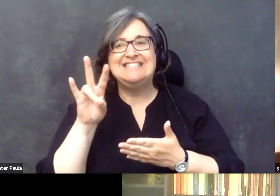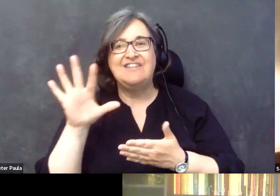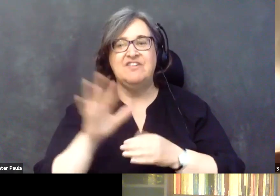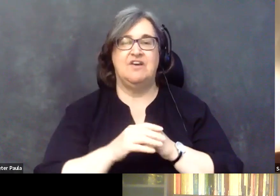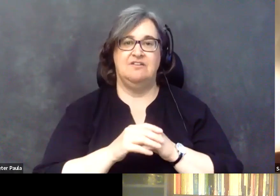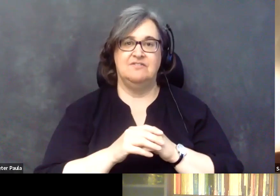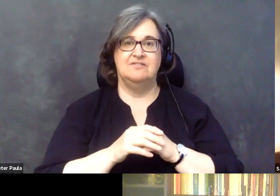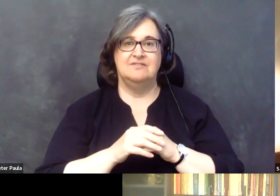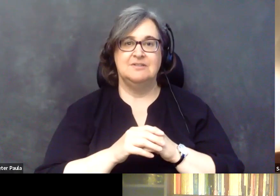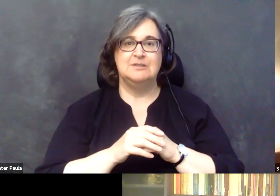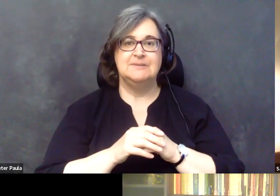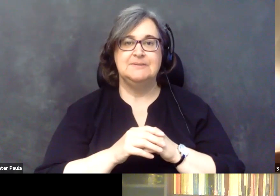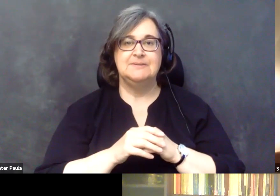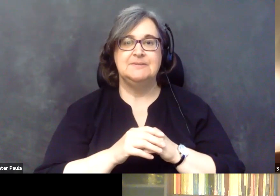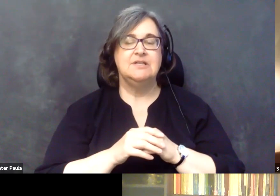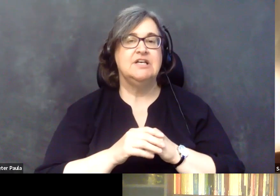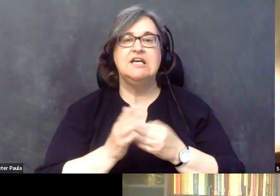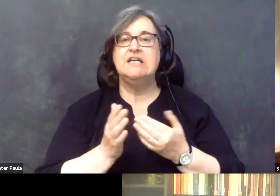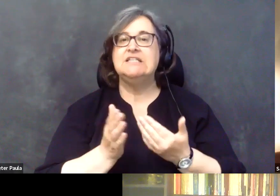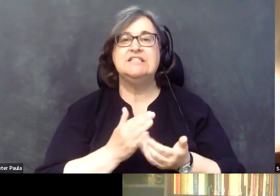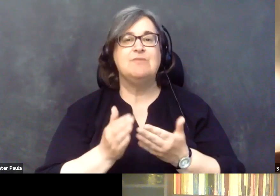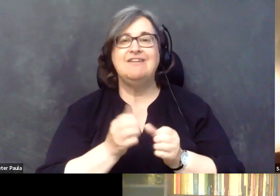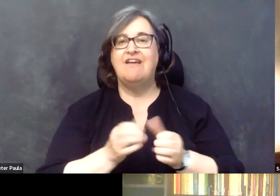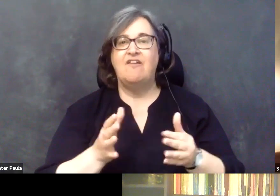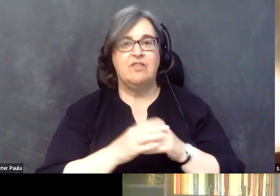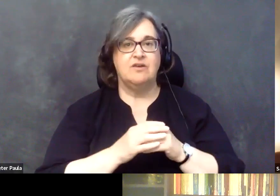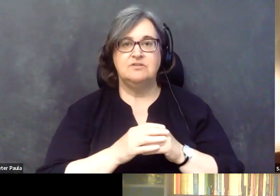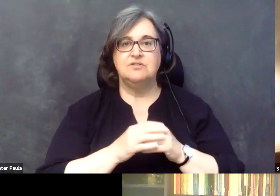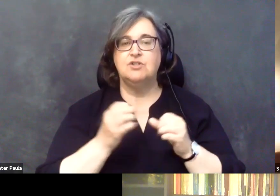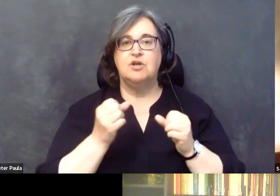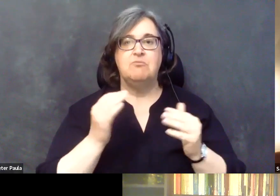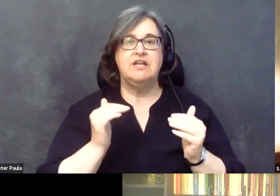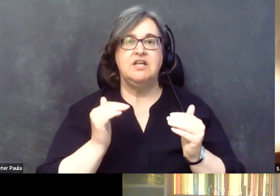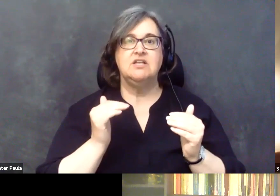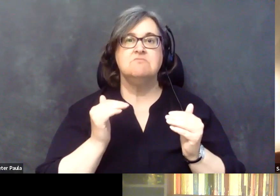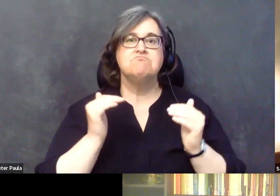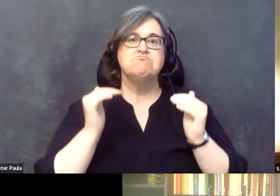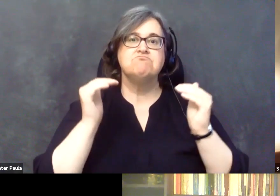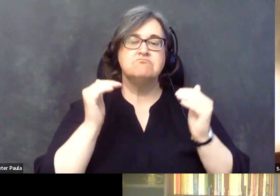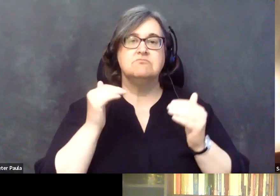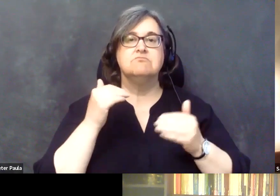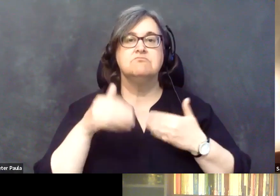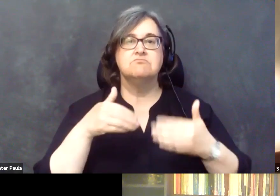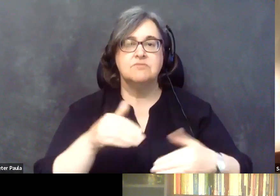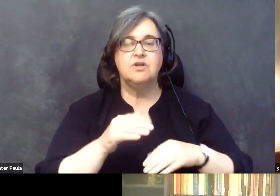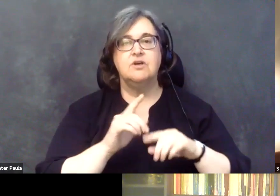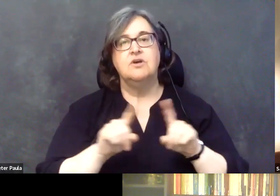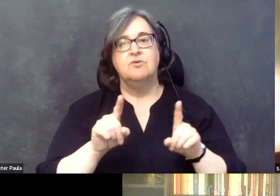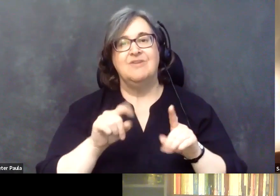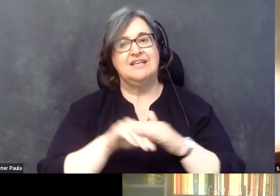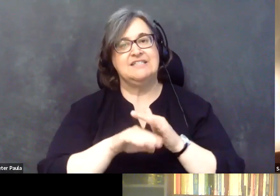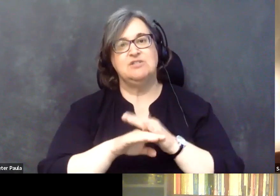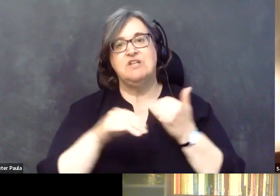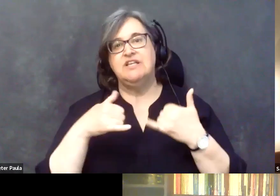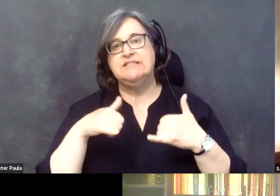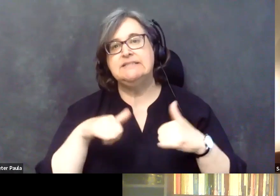but despite everything, there's, there's been many advances in that, but I think access, accessibility is still a big